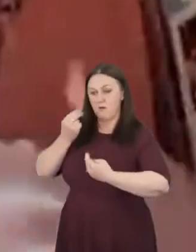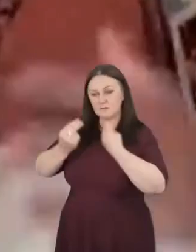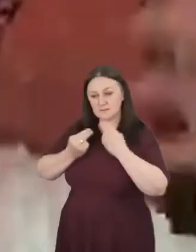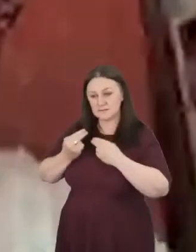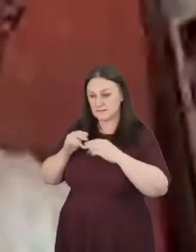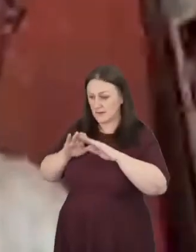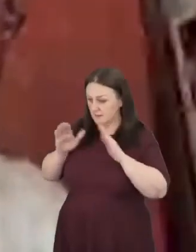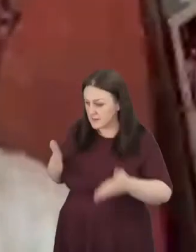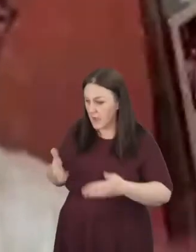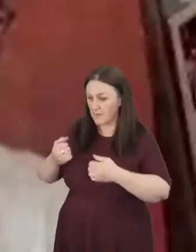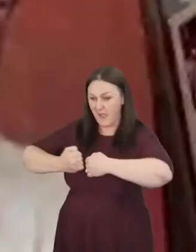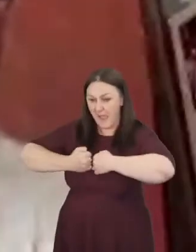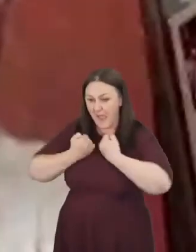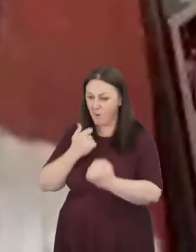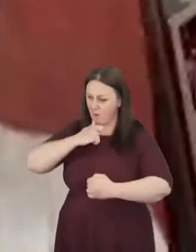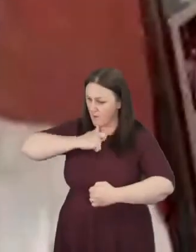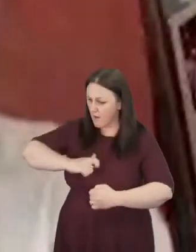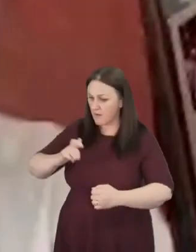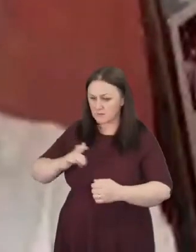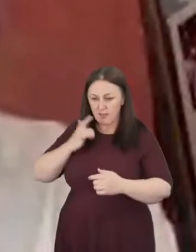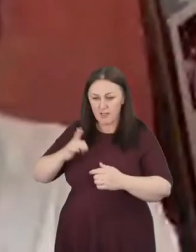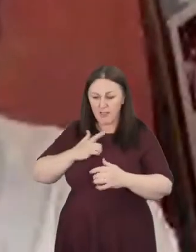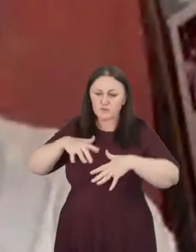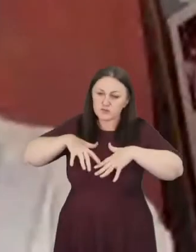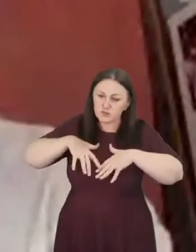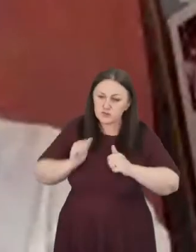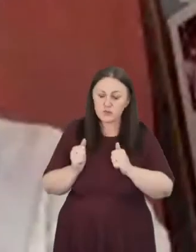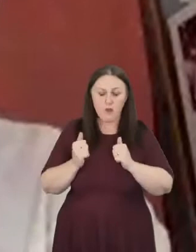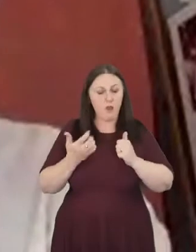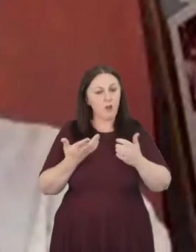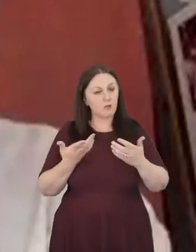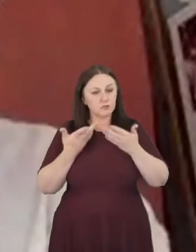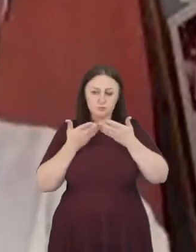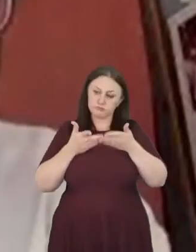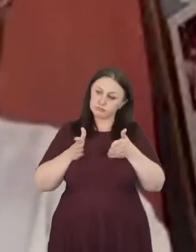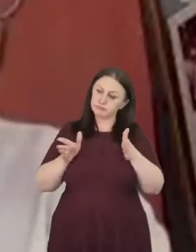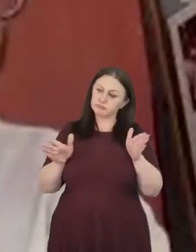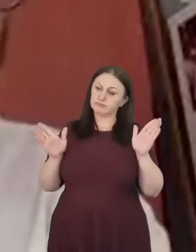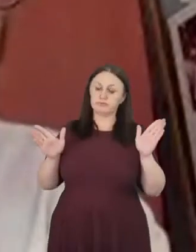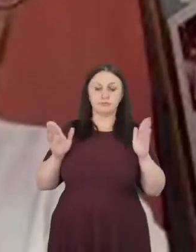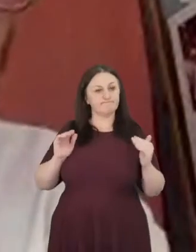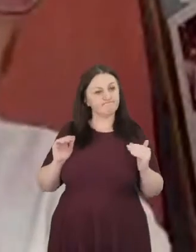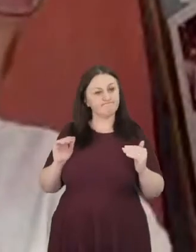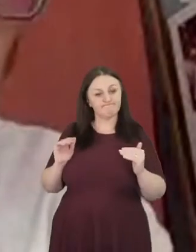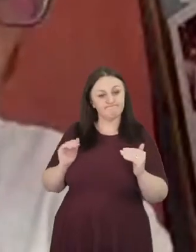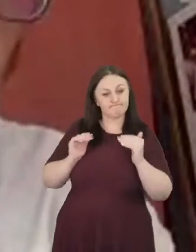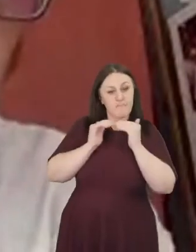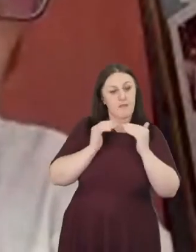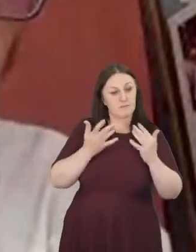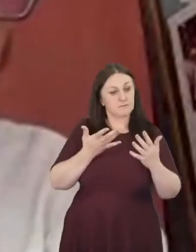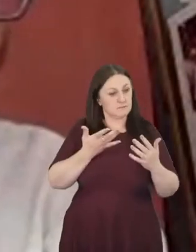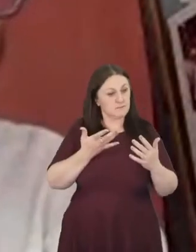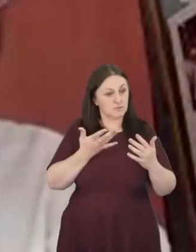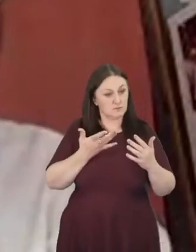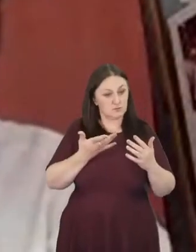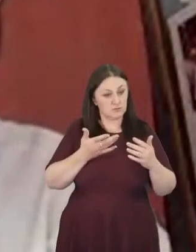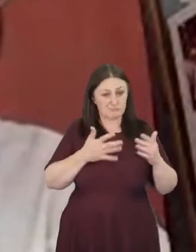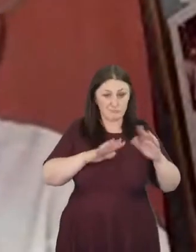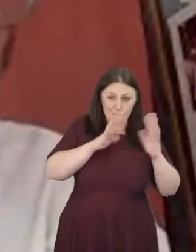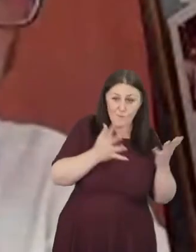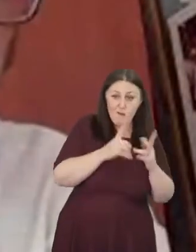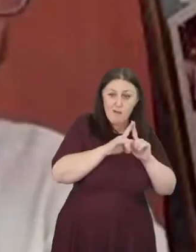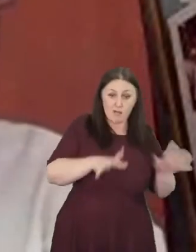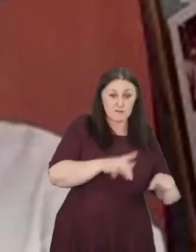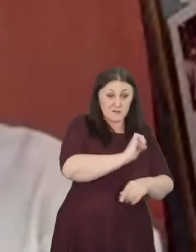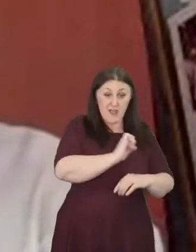relationships begin to reflect that uh the authentic friendships that cross ethnic and